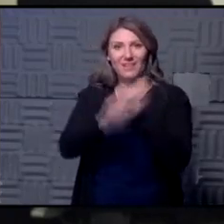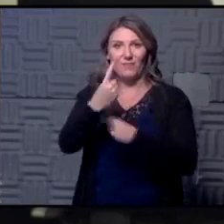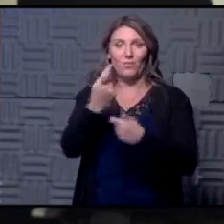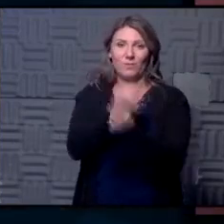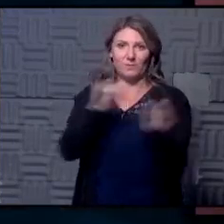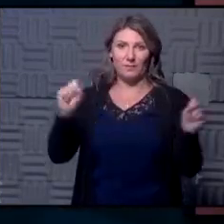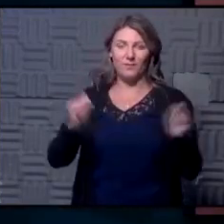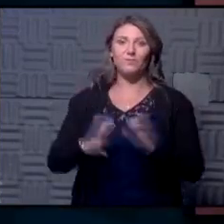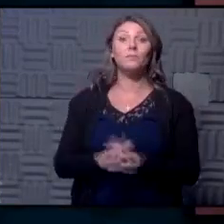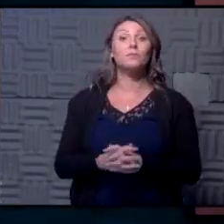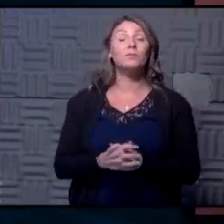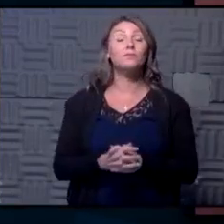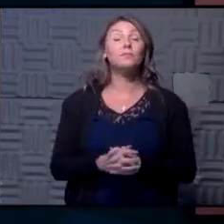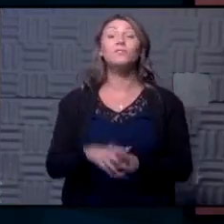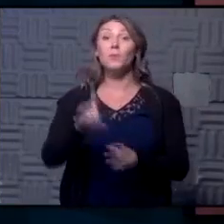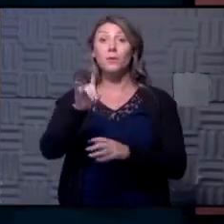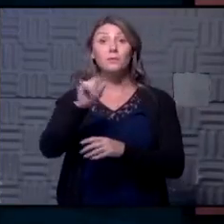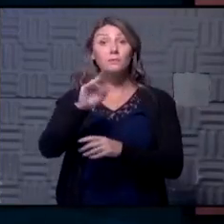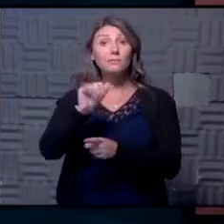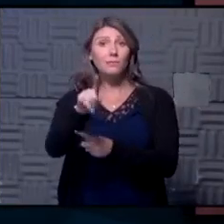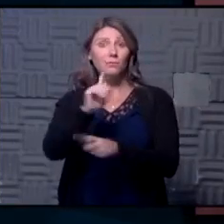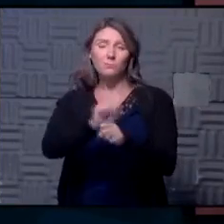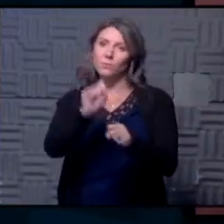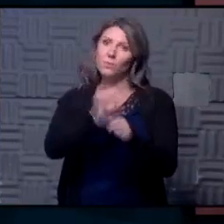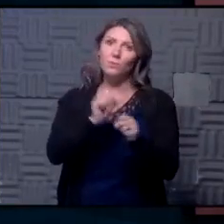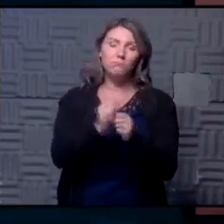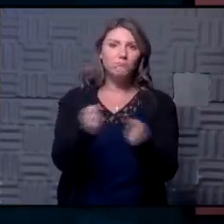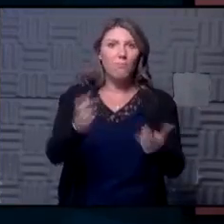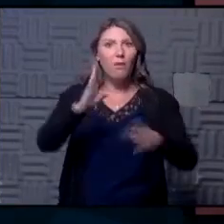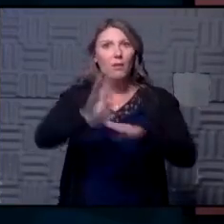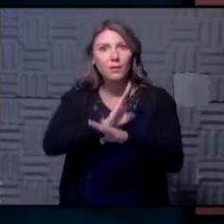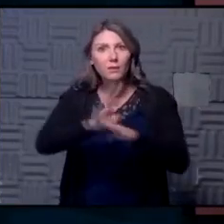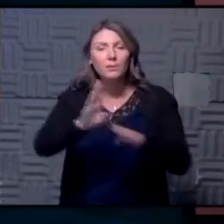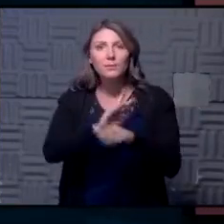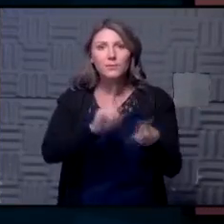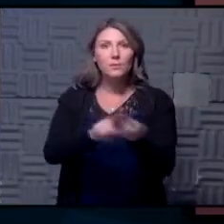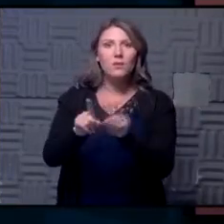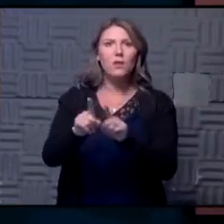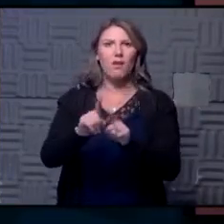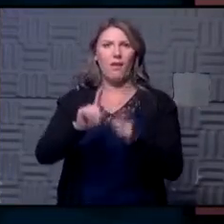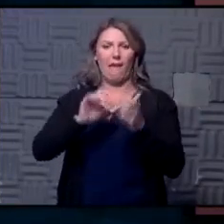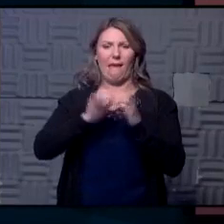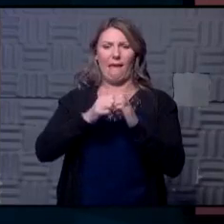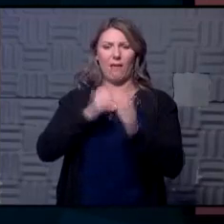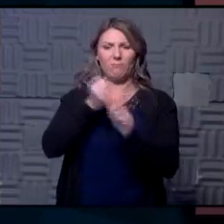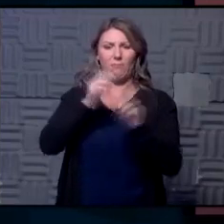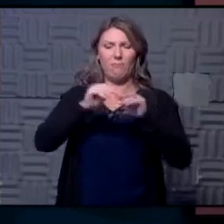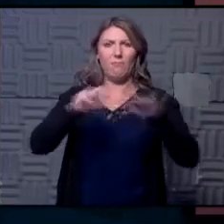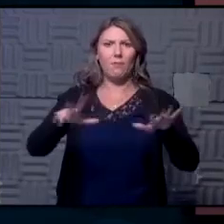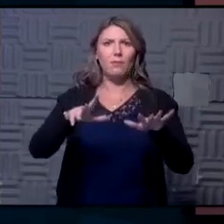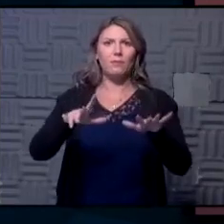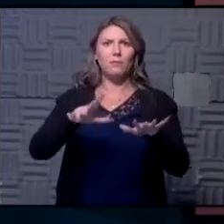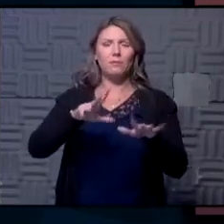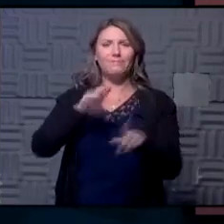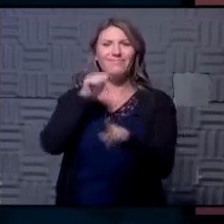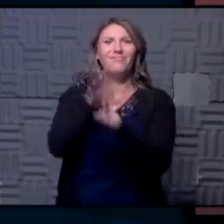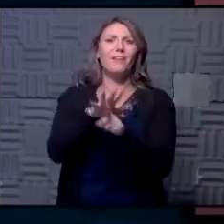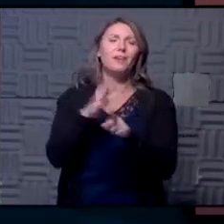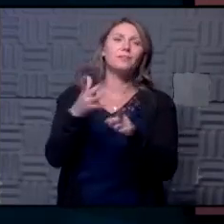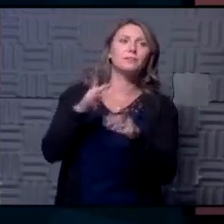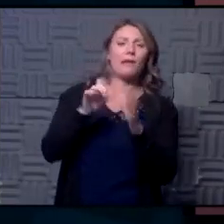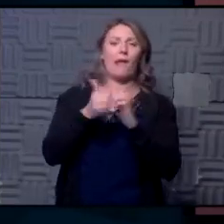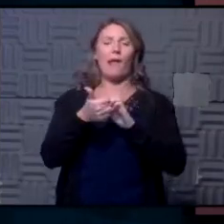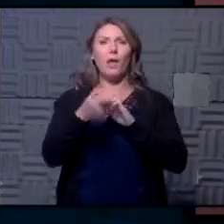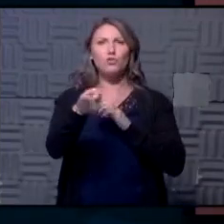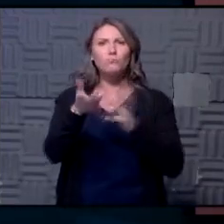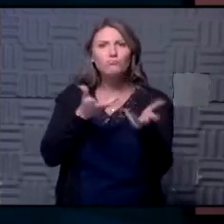so Daniel I know you work with with hundreds of businesses as well how is this pandemic overall been affecting how